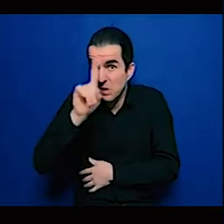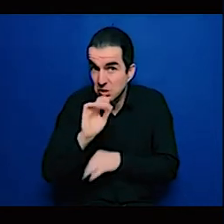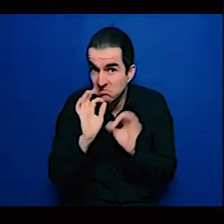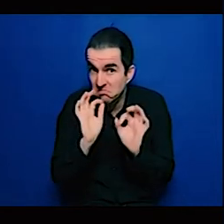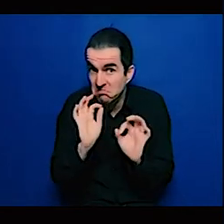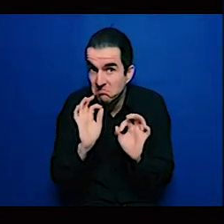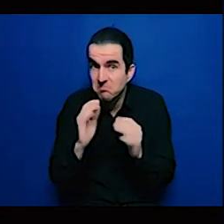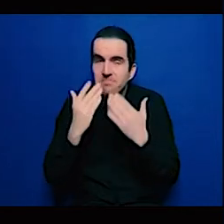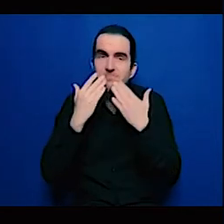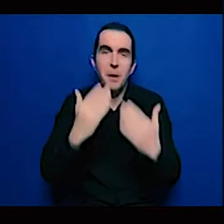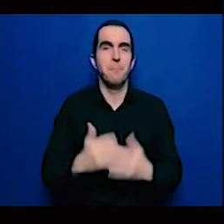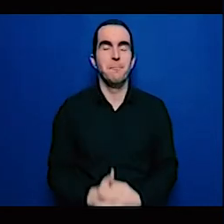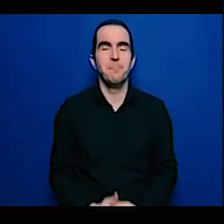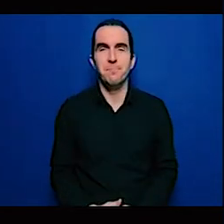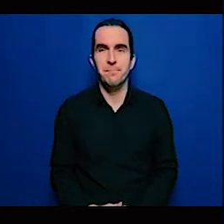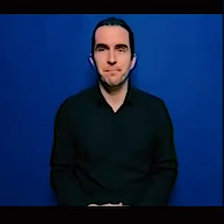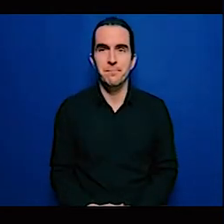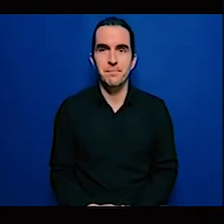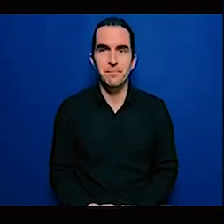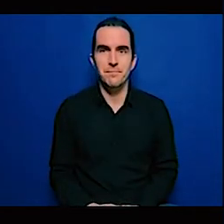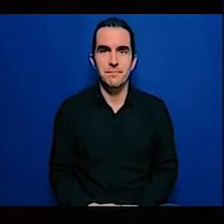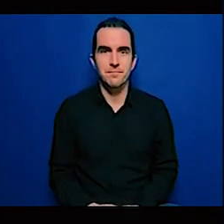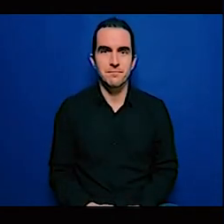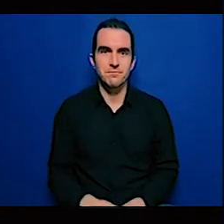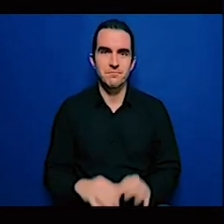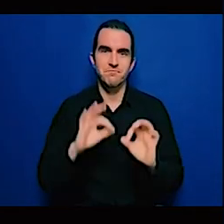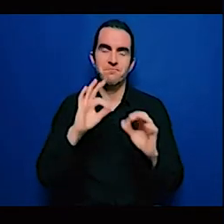I mean for me I could talk about this all day